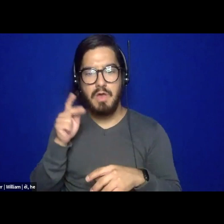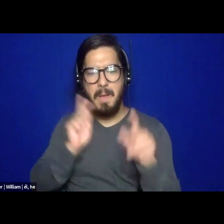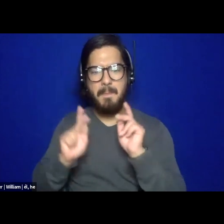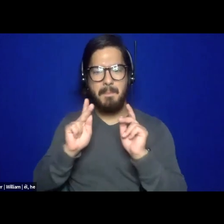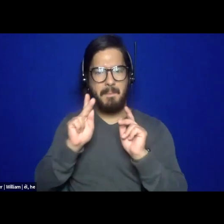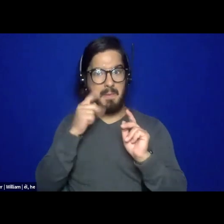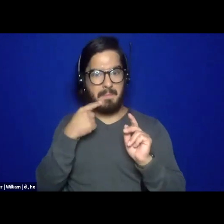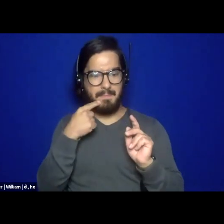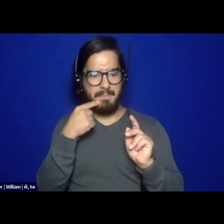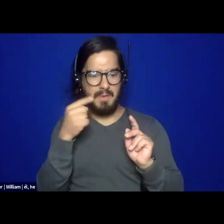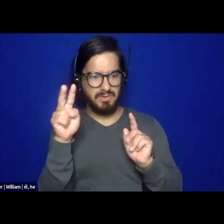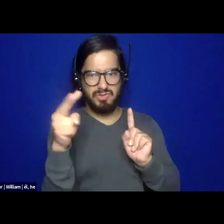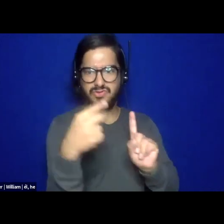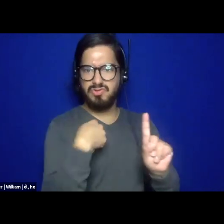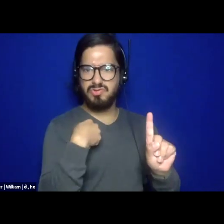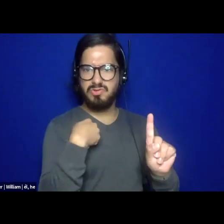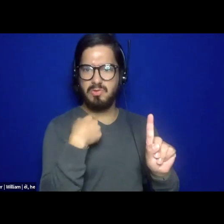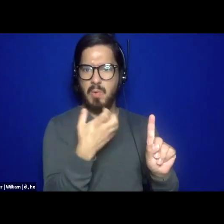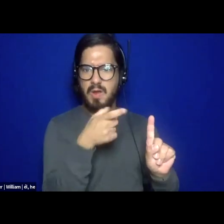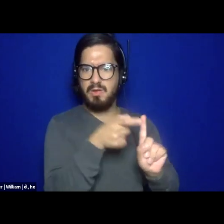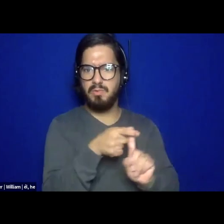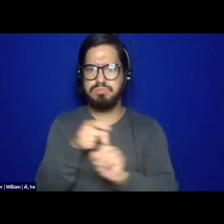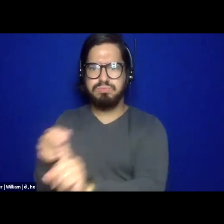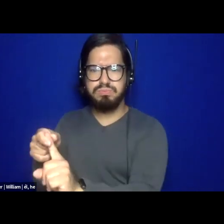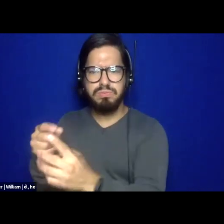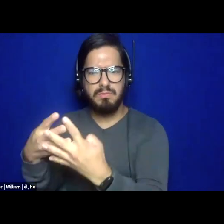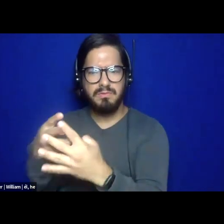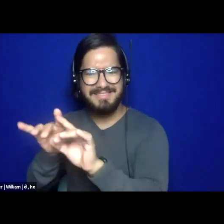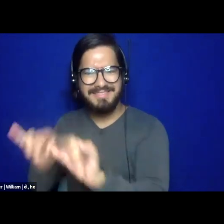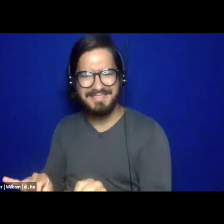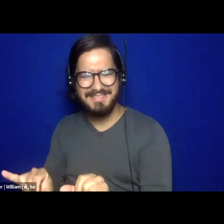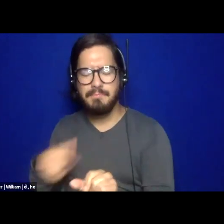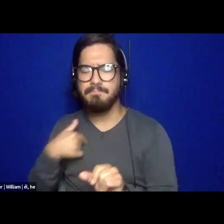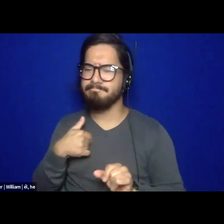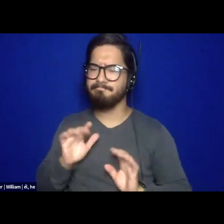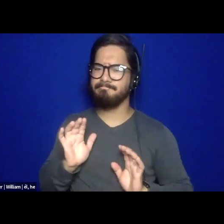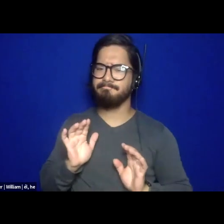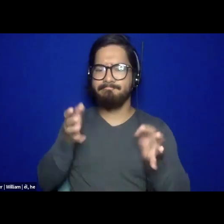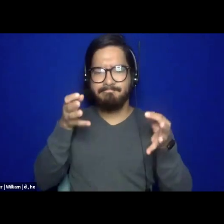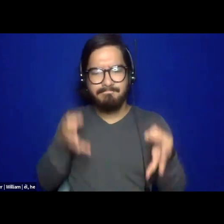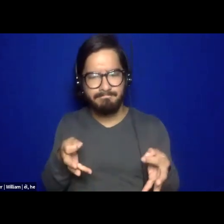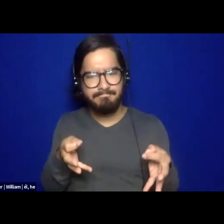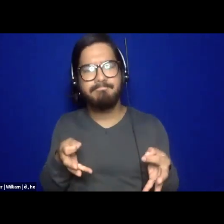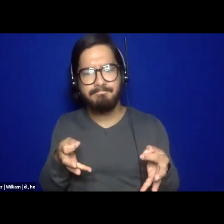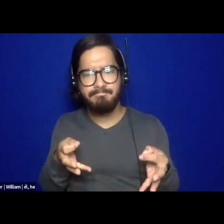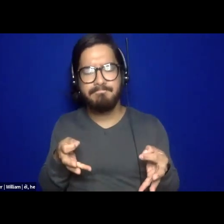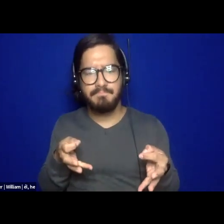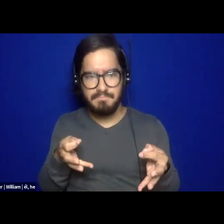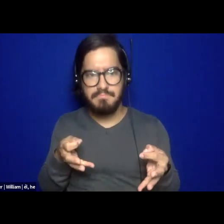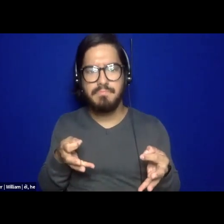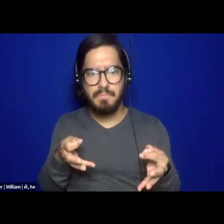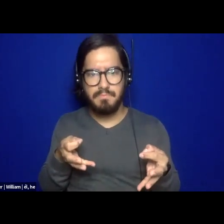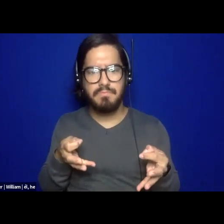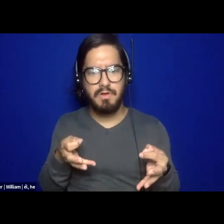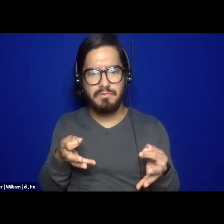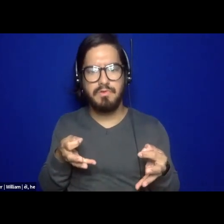selected out of that system, um, I decided that I would, um, really show up